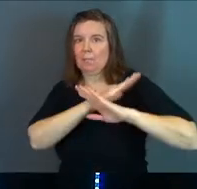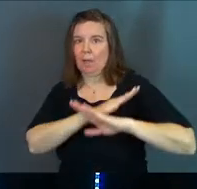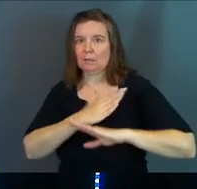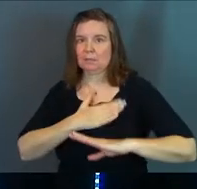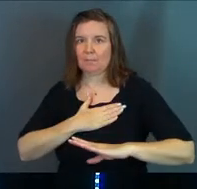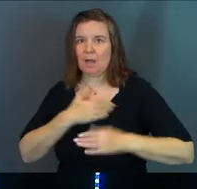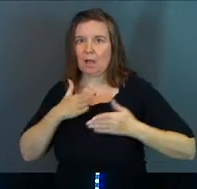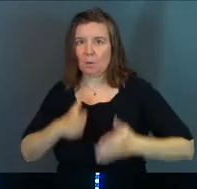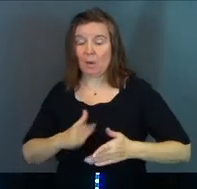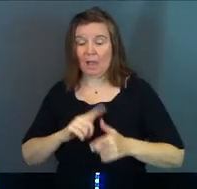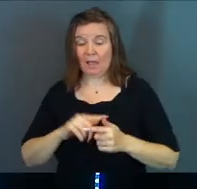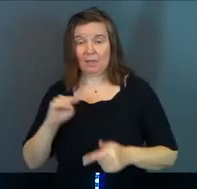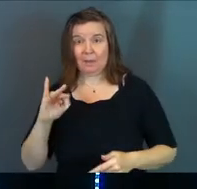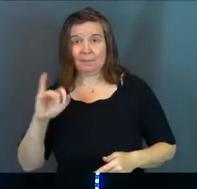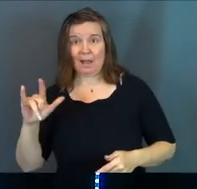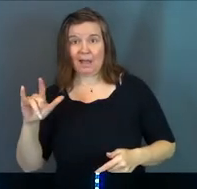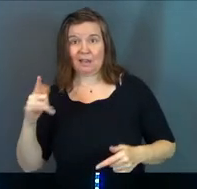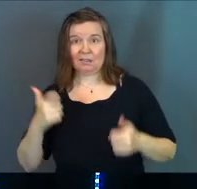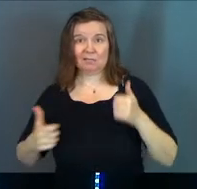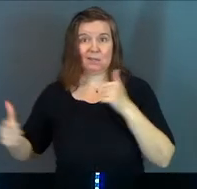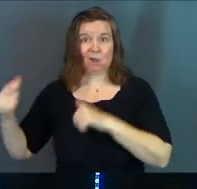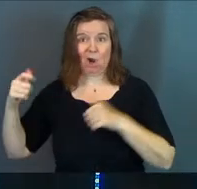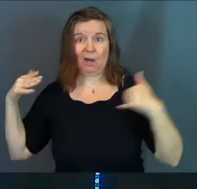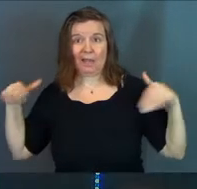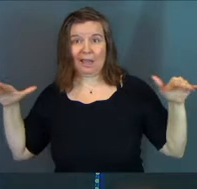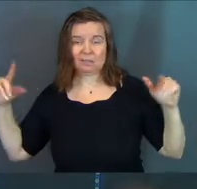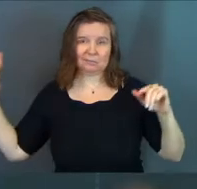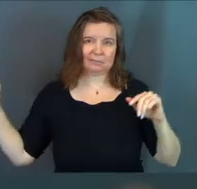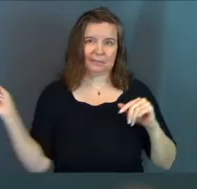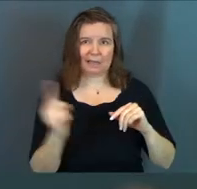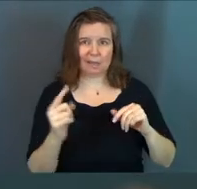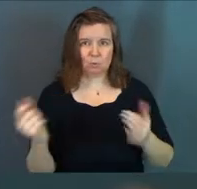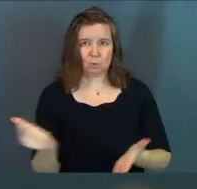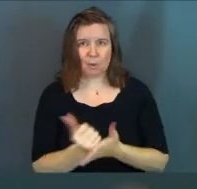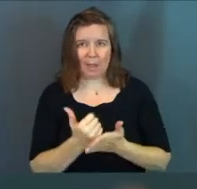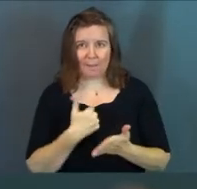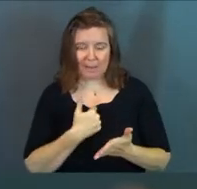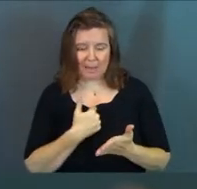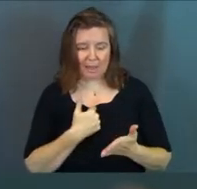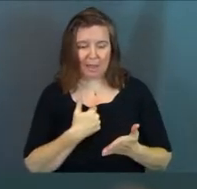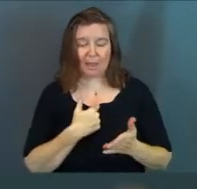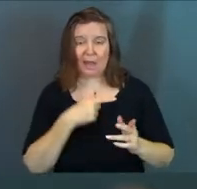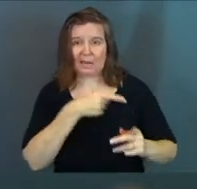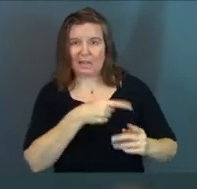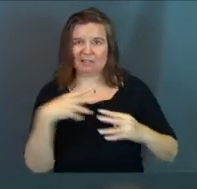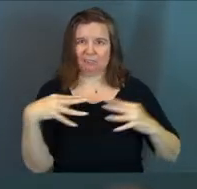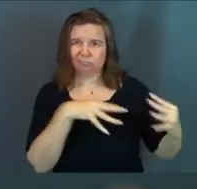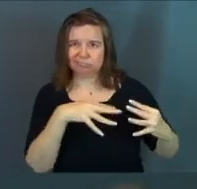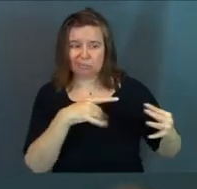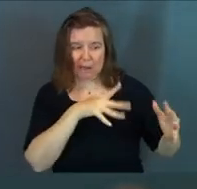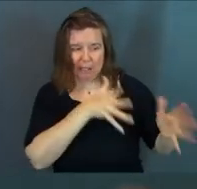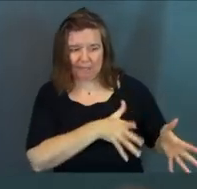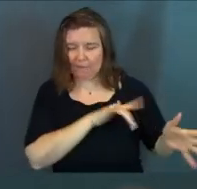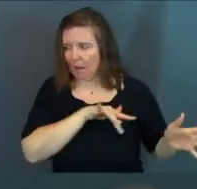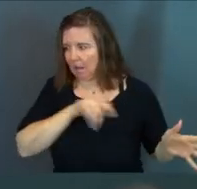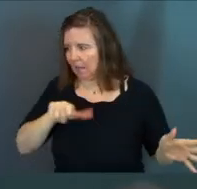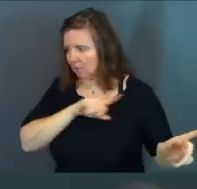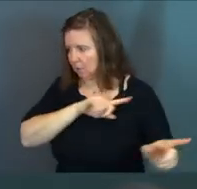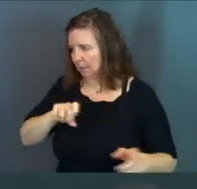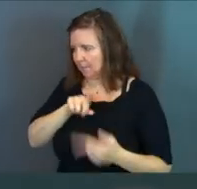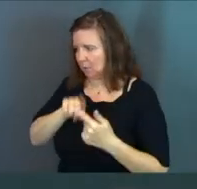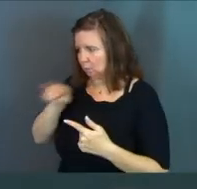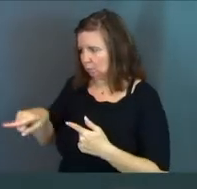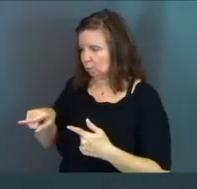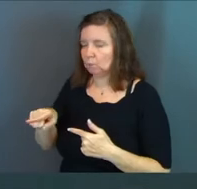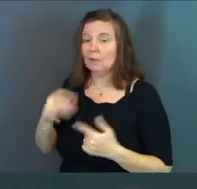way. And then Michael, one of the archangels came to help me. And I left him there with the spirit prince of the kingdom